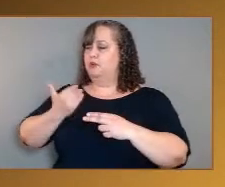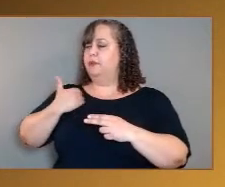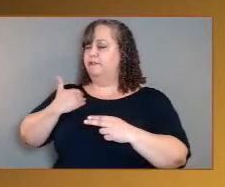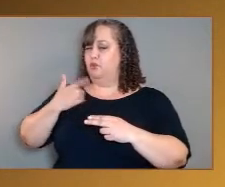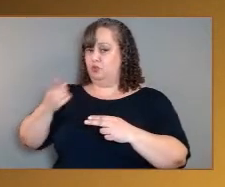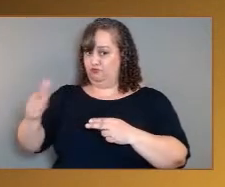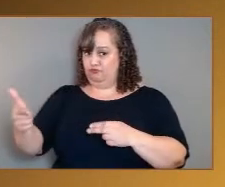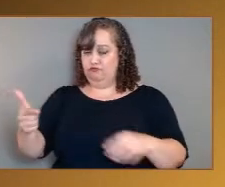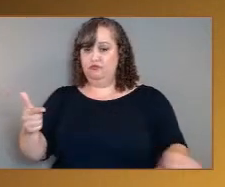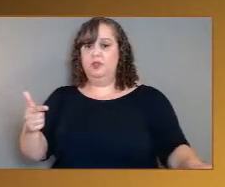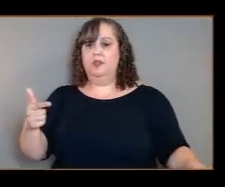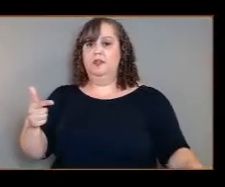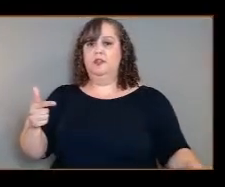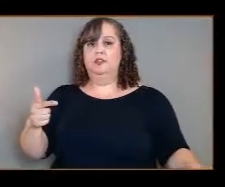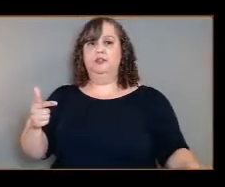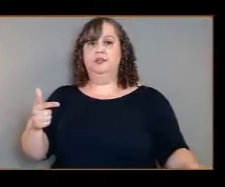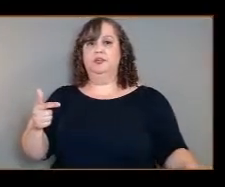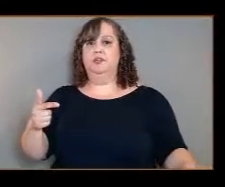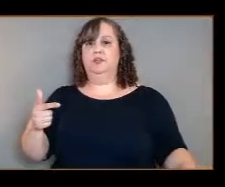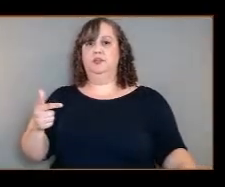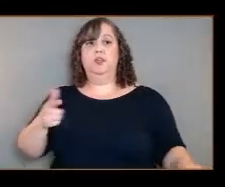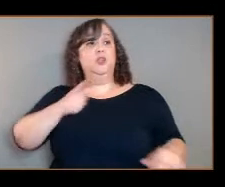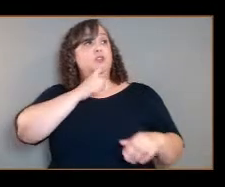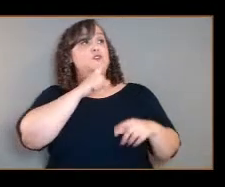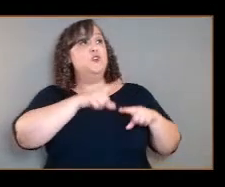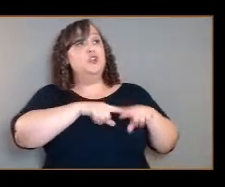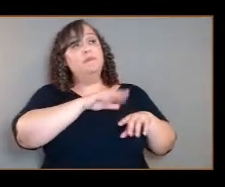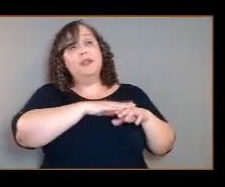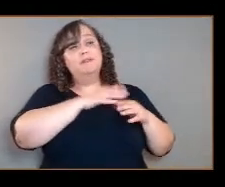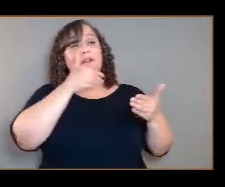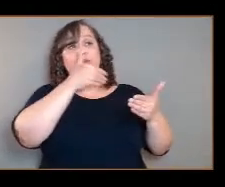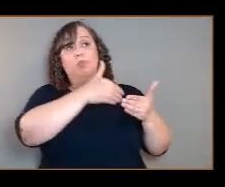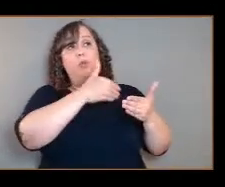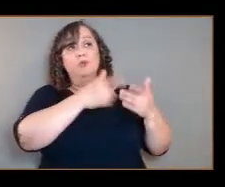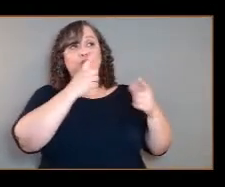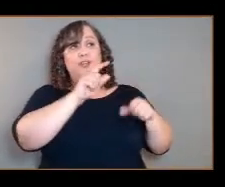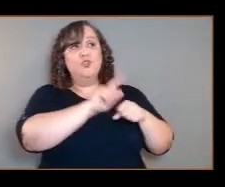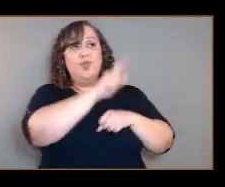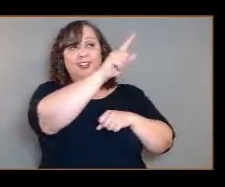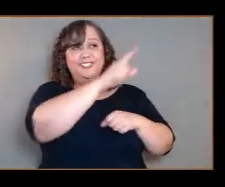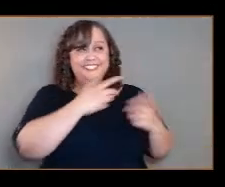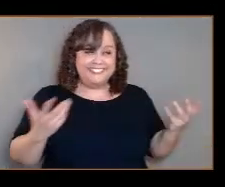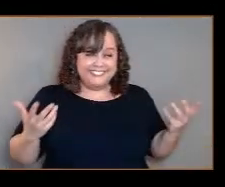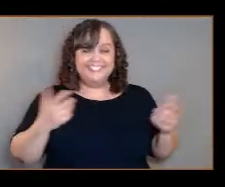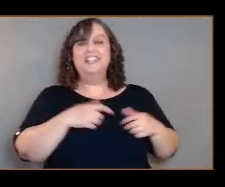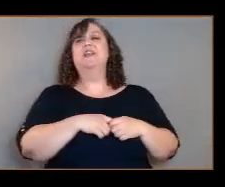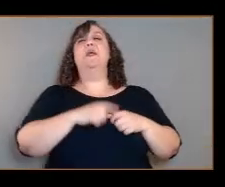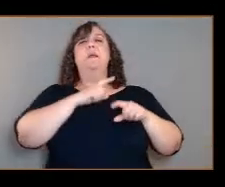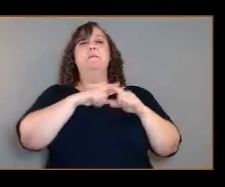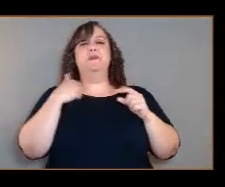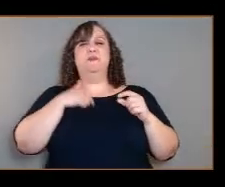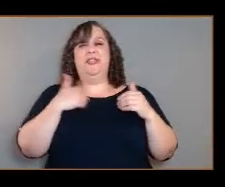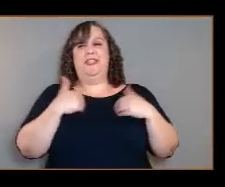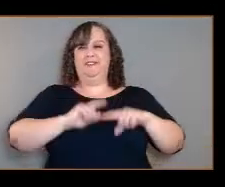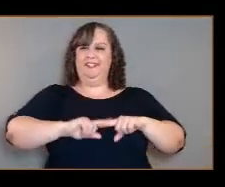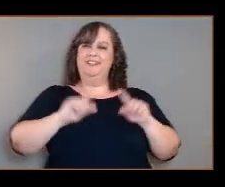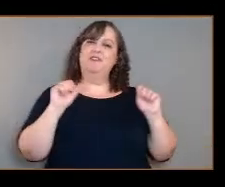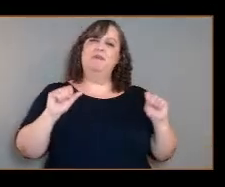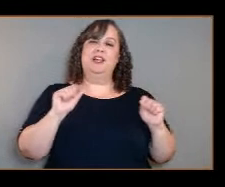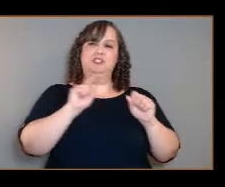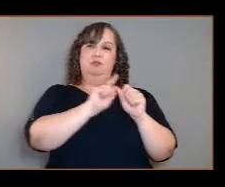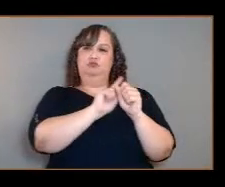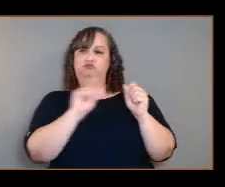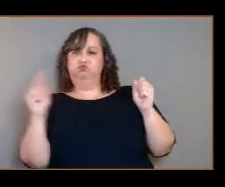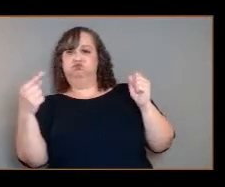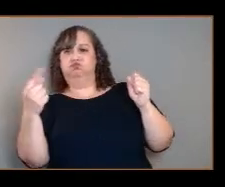depends on how close you are to Venus when you launch. But we have different possible trajectories that will get